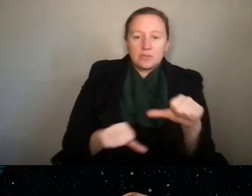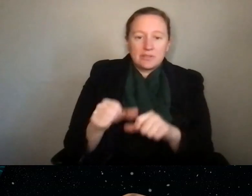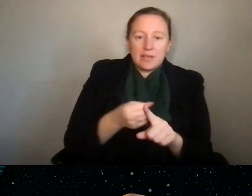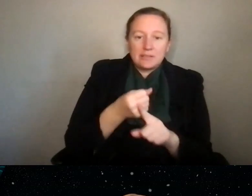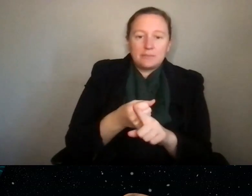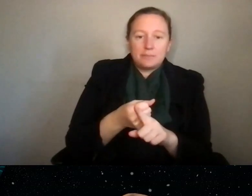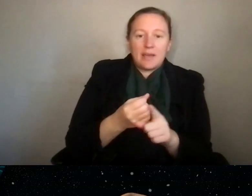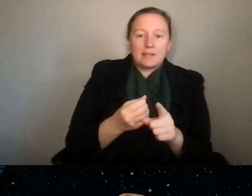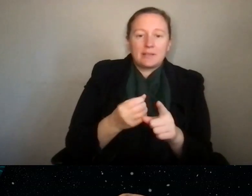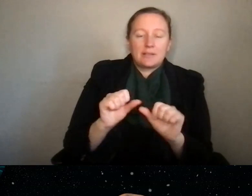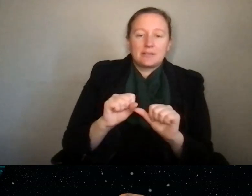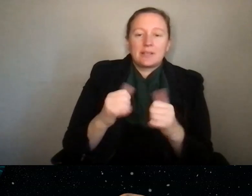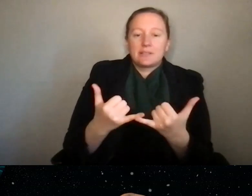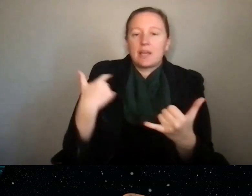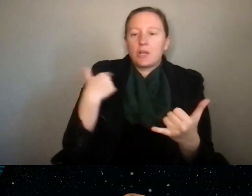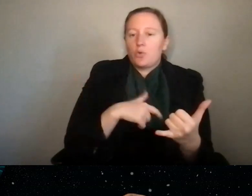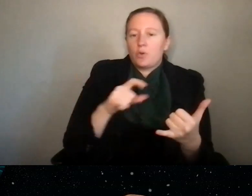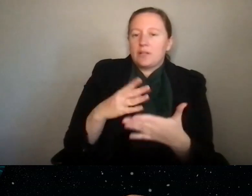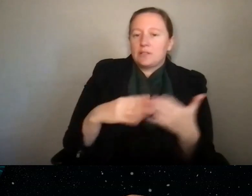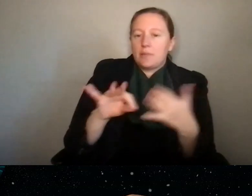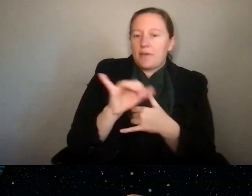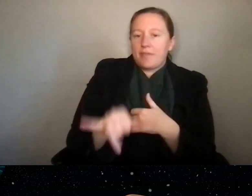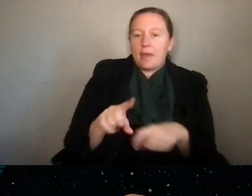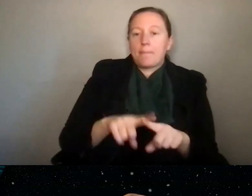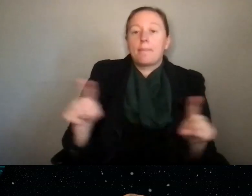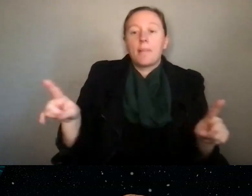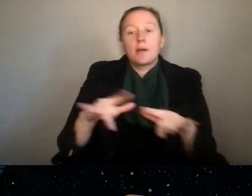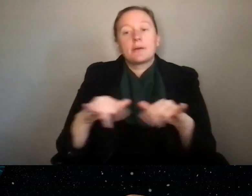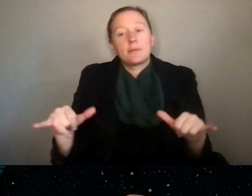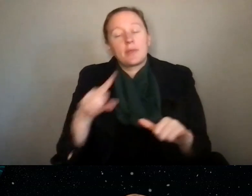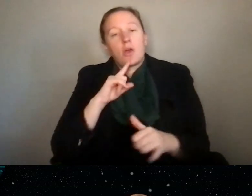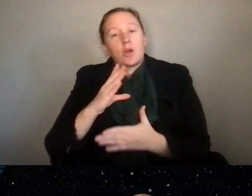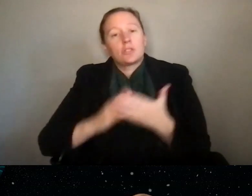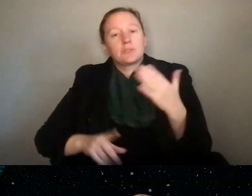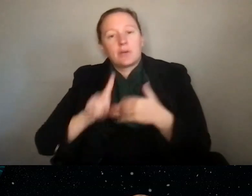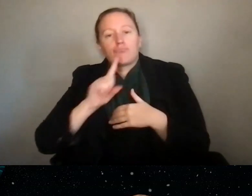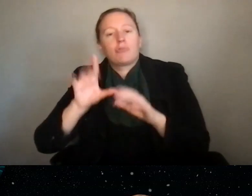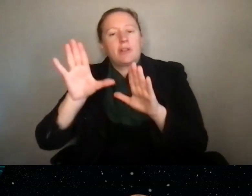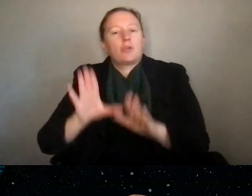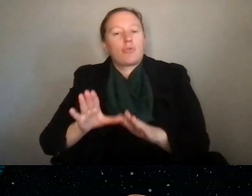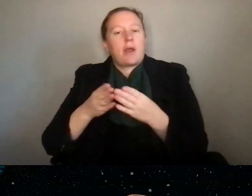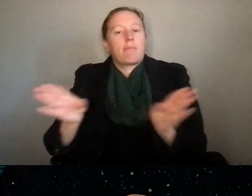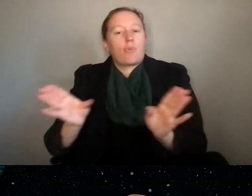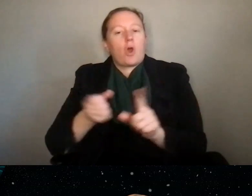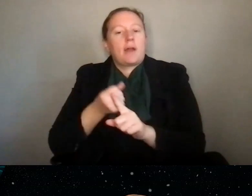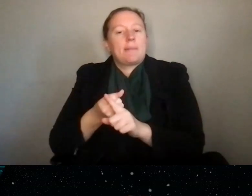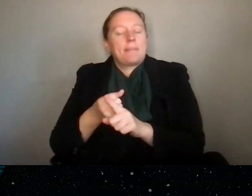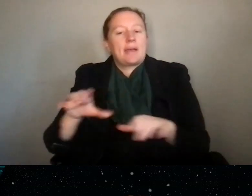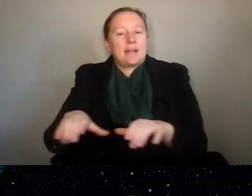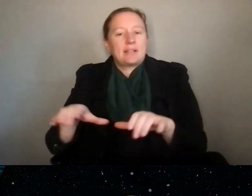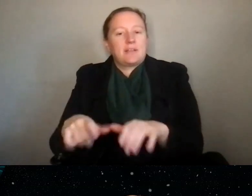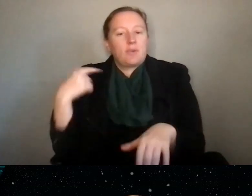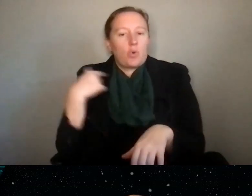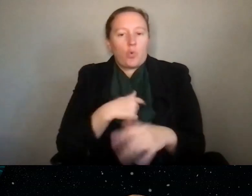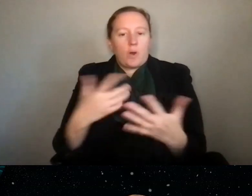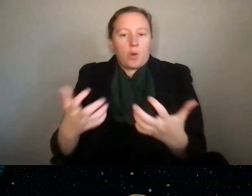wouldn't evolve, right? So we need some of that. At the same time, there are some really wonderful broader impacts activities that we do want to see